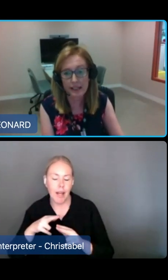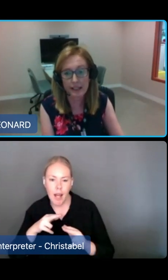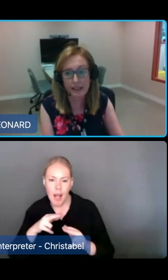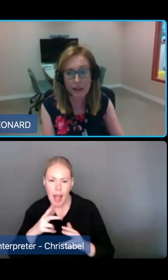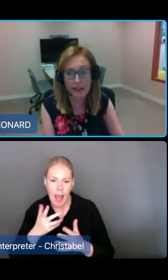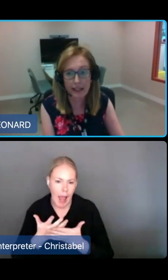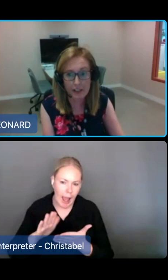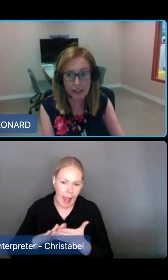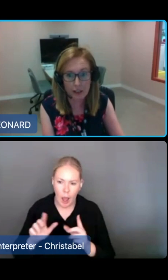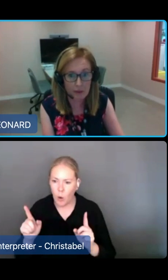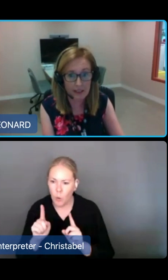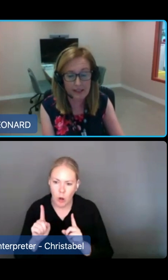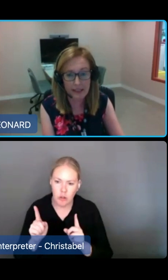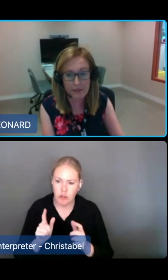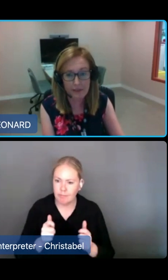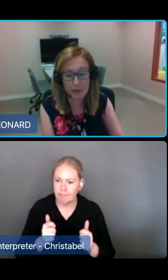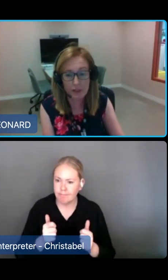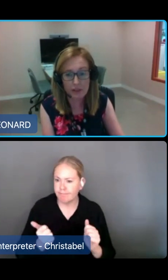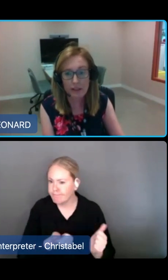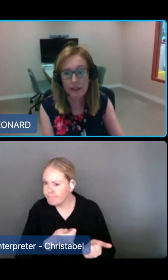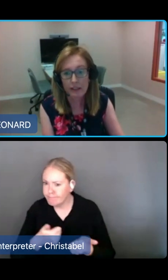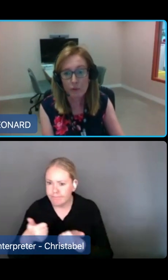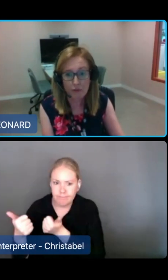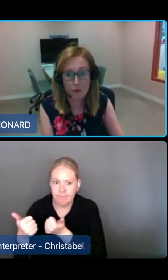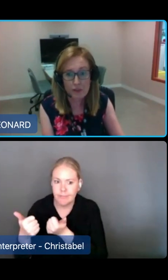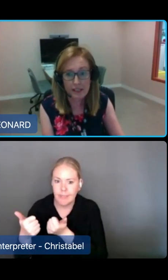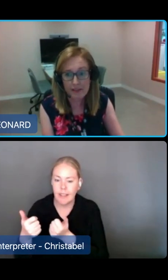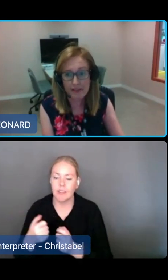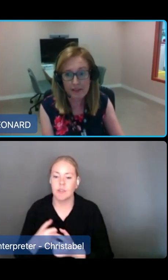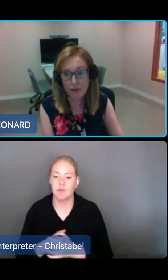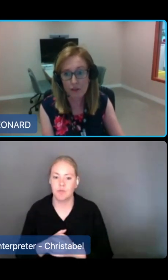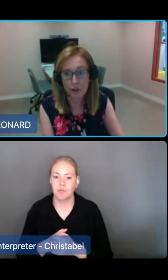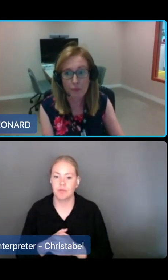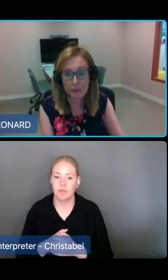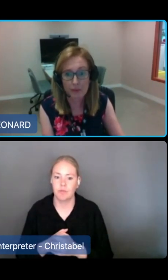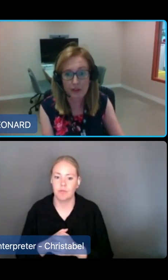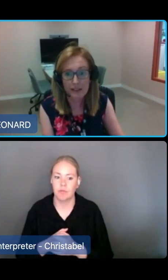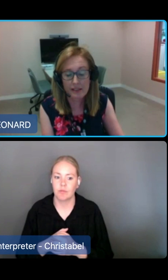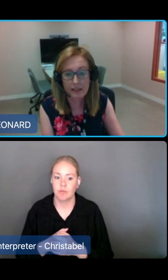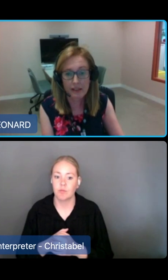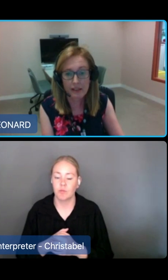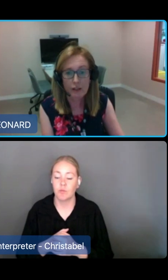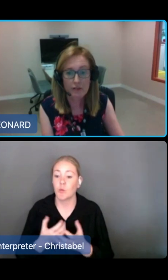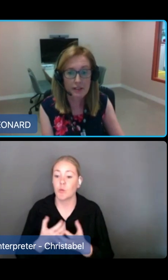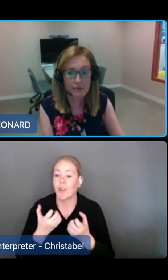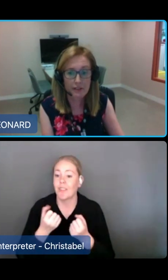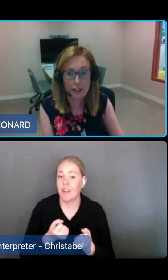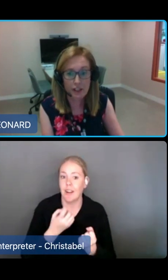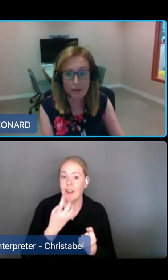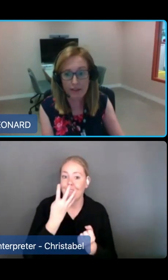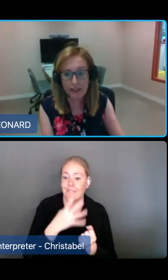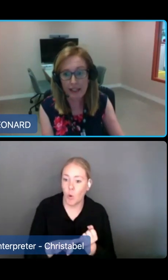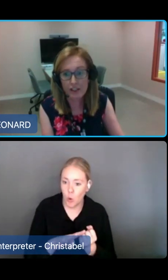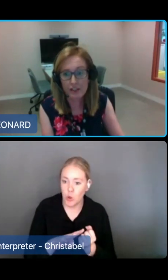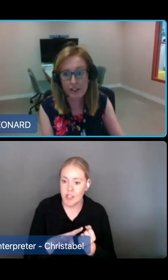was undertaken by the Aged Care Quality and Safety Commission with 40 residential and home care providers across different